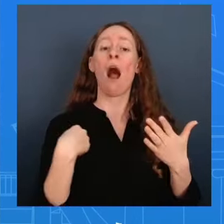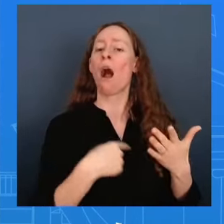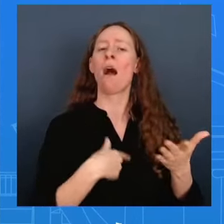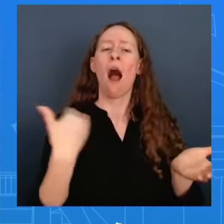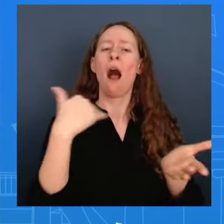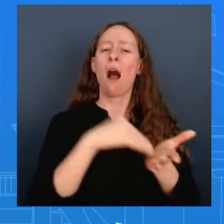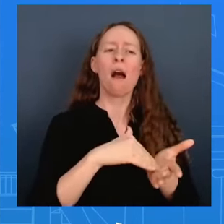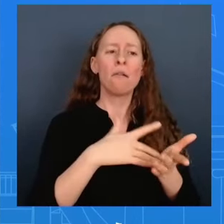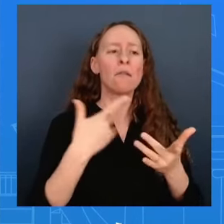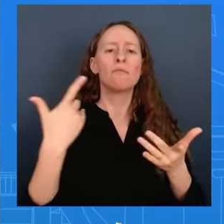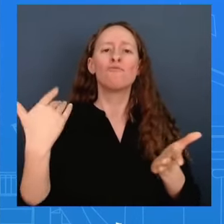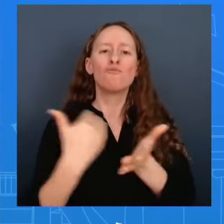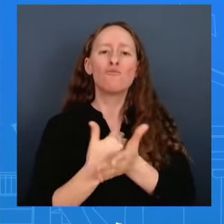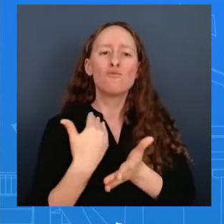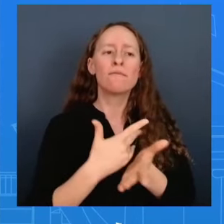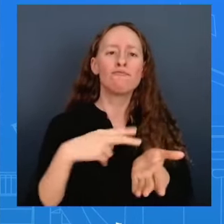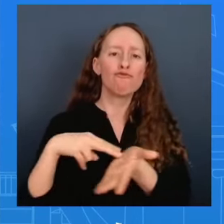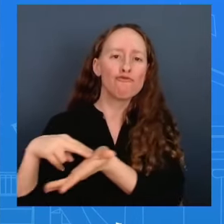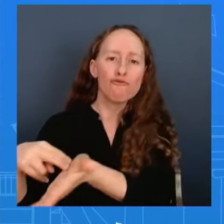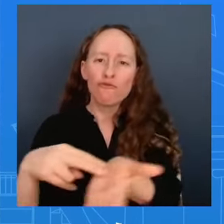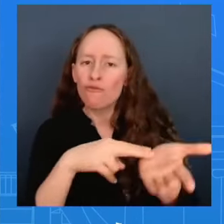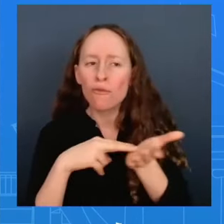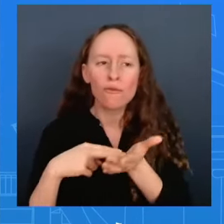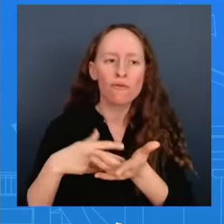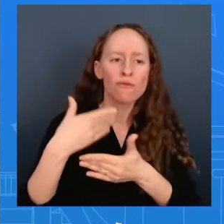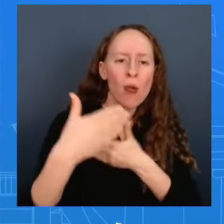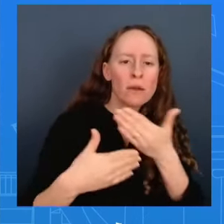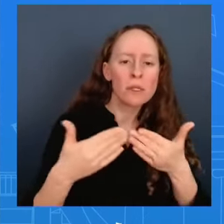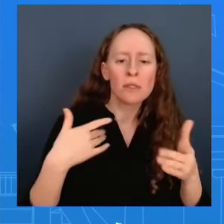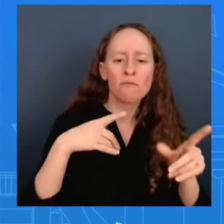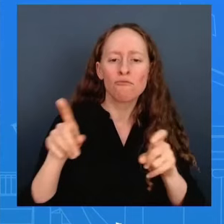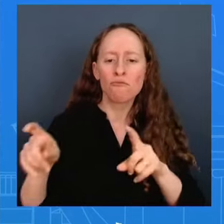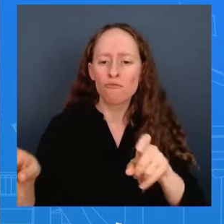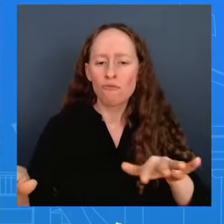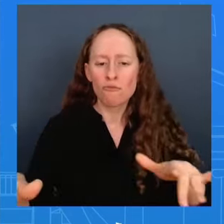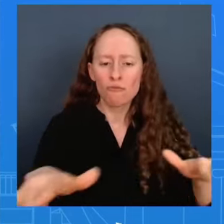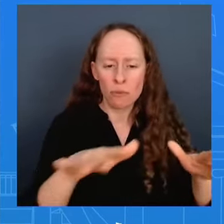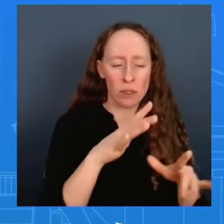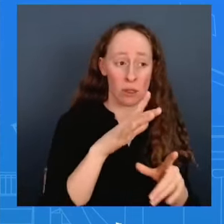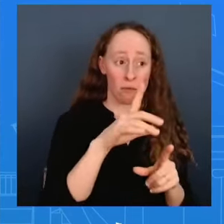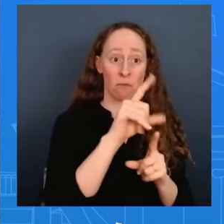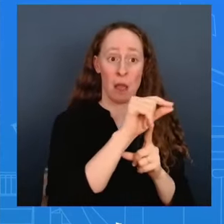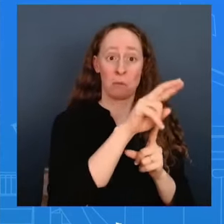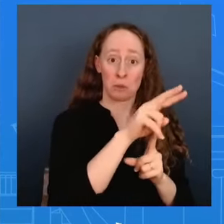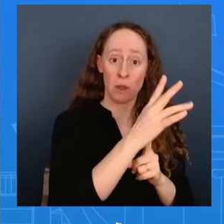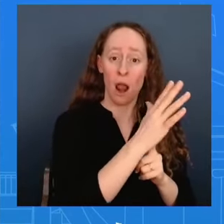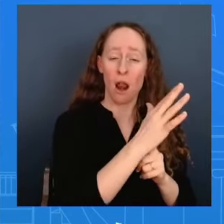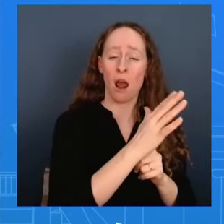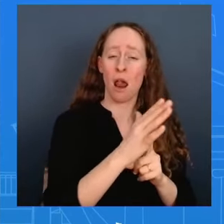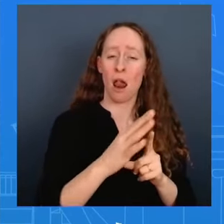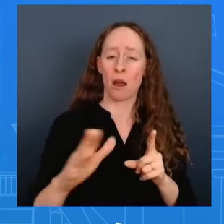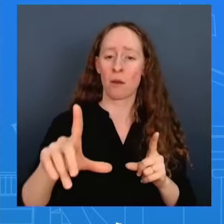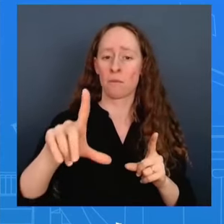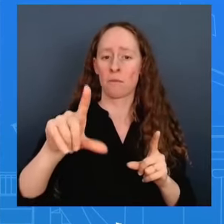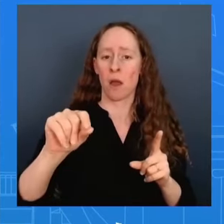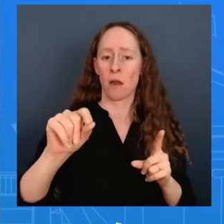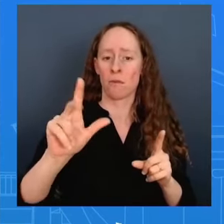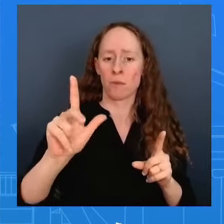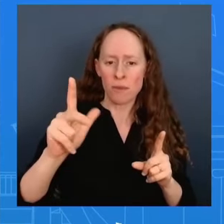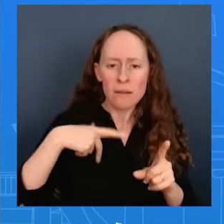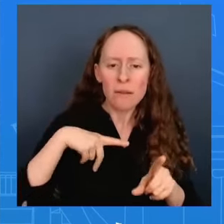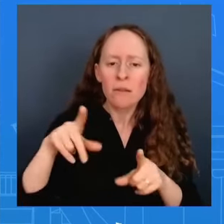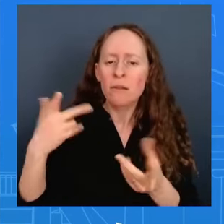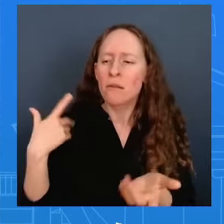the end of 22 to the very beginning of 23. notice and comment we wanted to hear from all of our stakeholders their views on